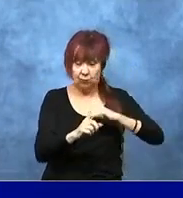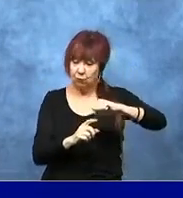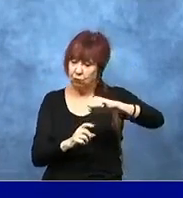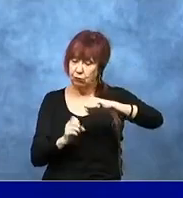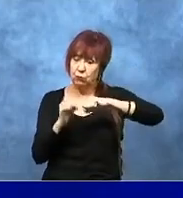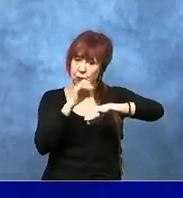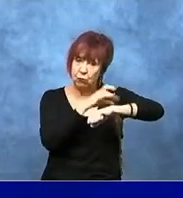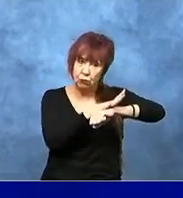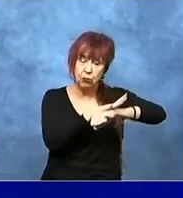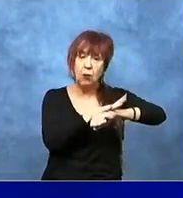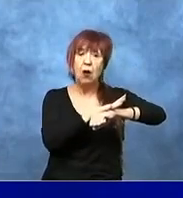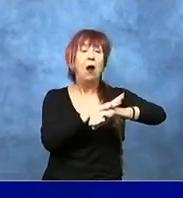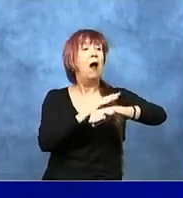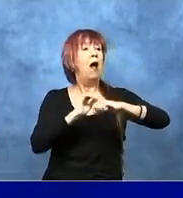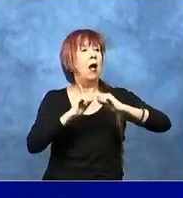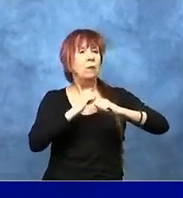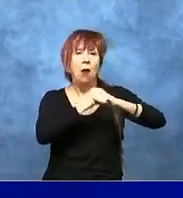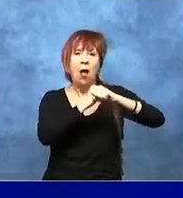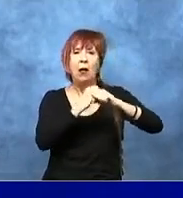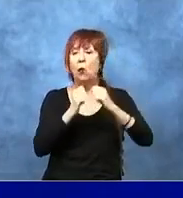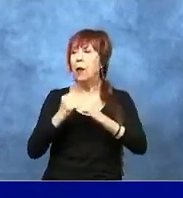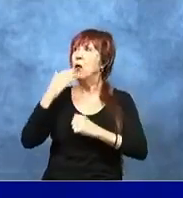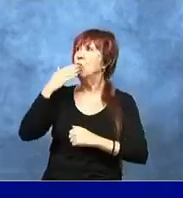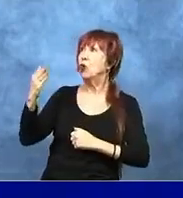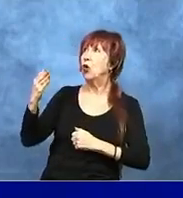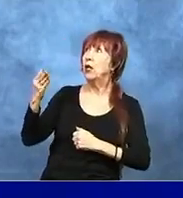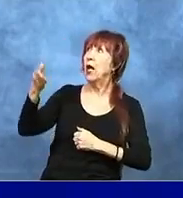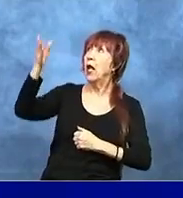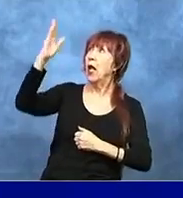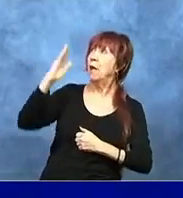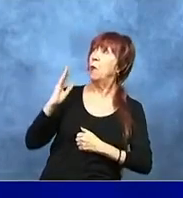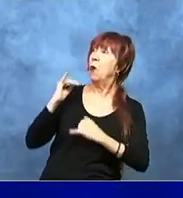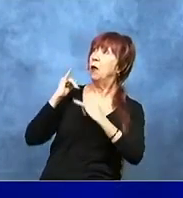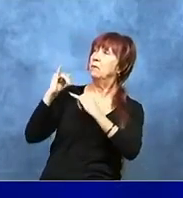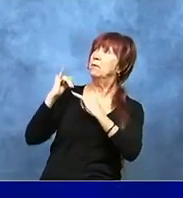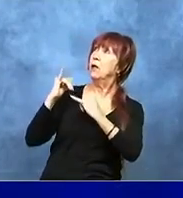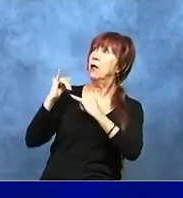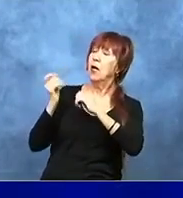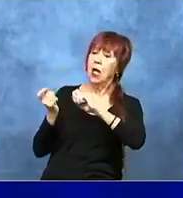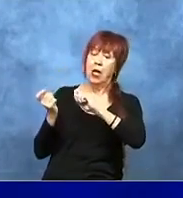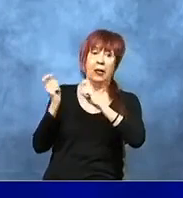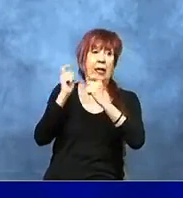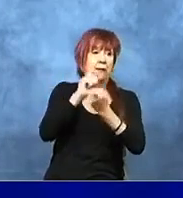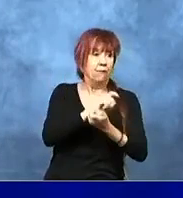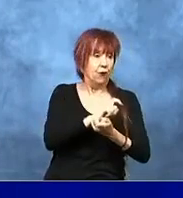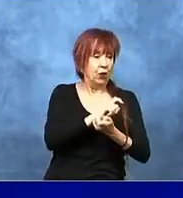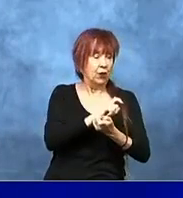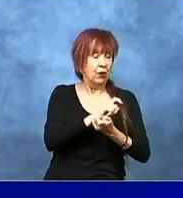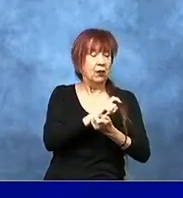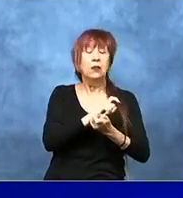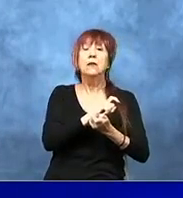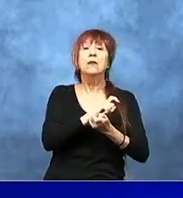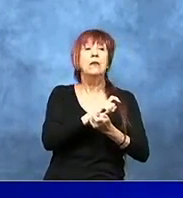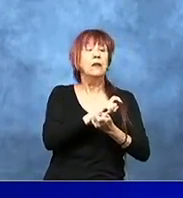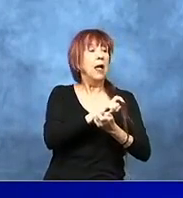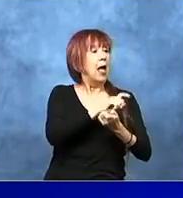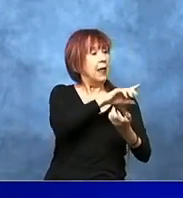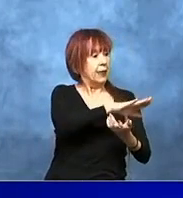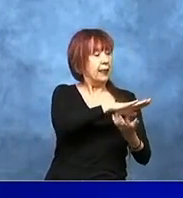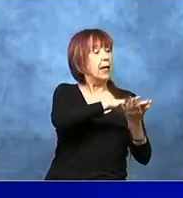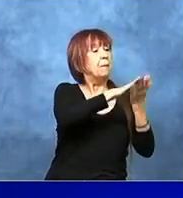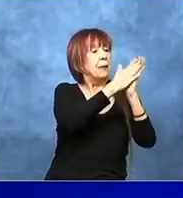it with that which is good. And the one with whom there is enmity converts to one who is a close friend